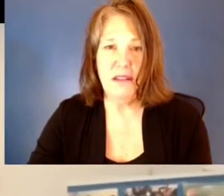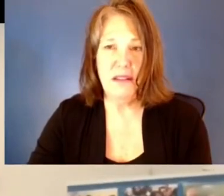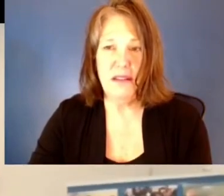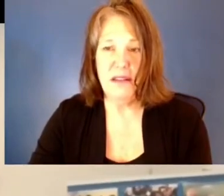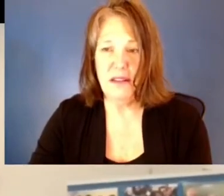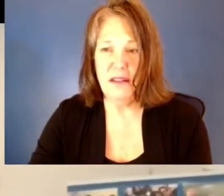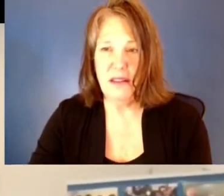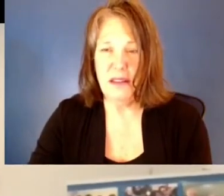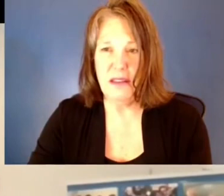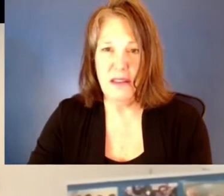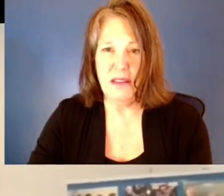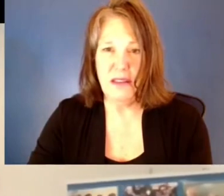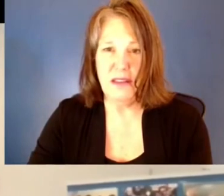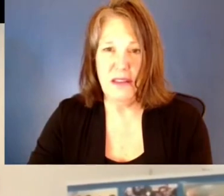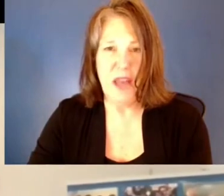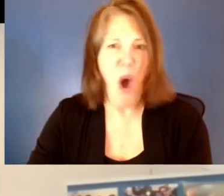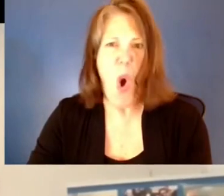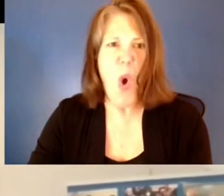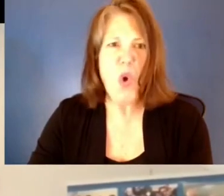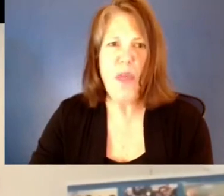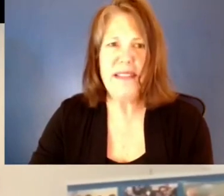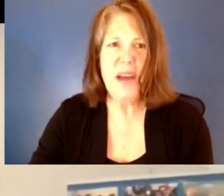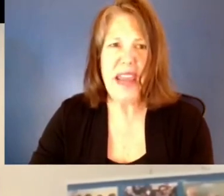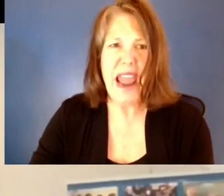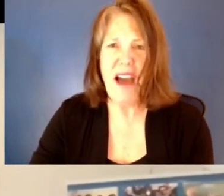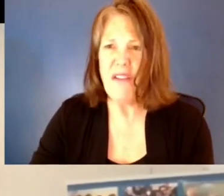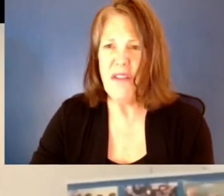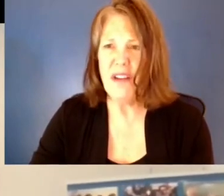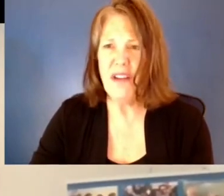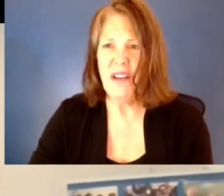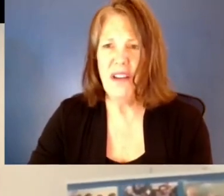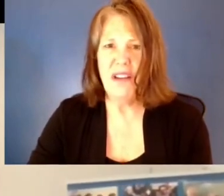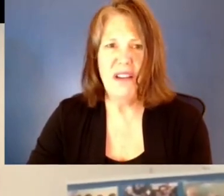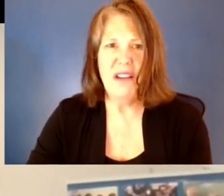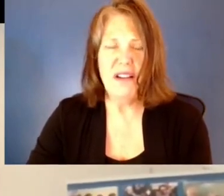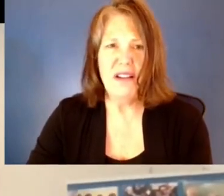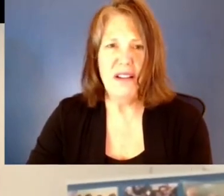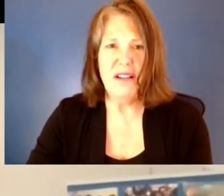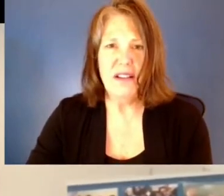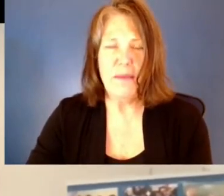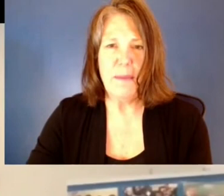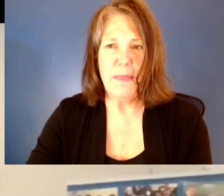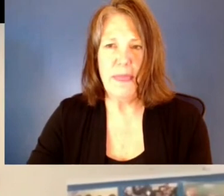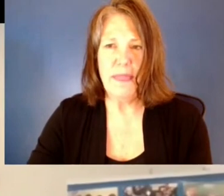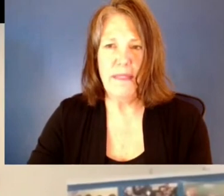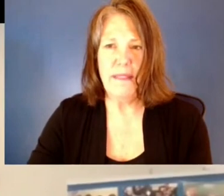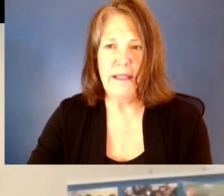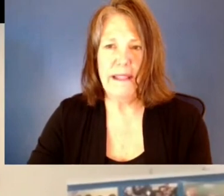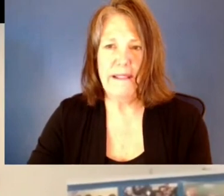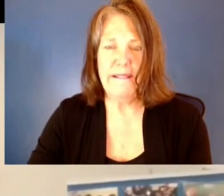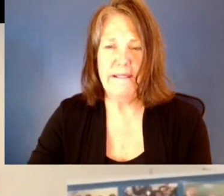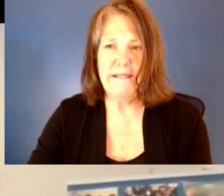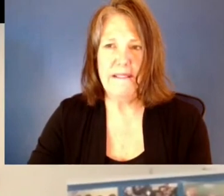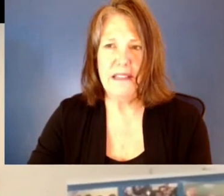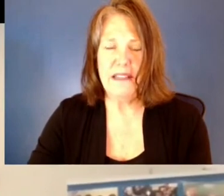ones that we need to focus on carefully. My name is Mark Ritchie, and I have the honor of